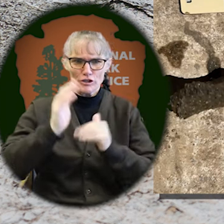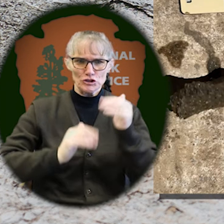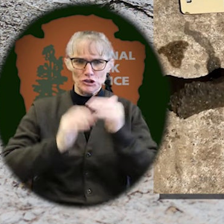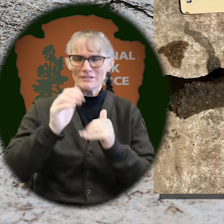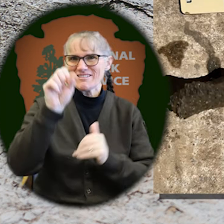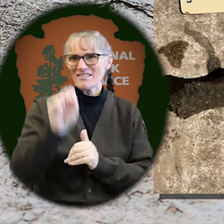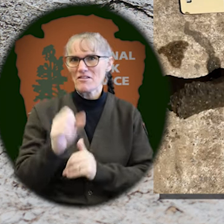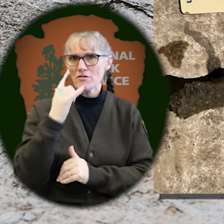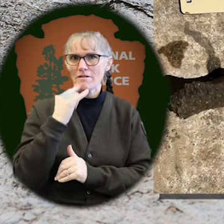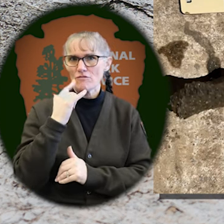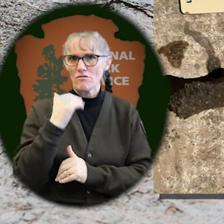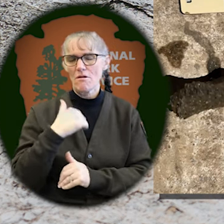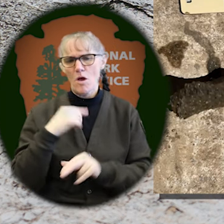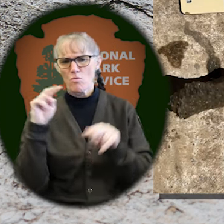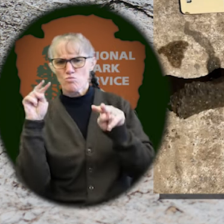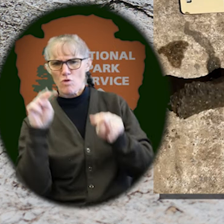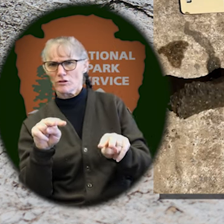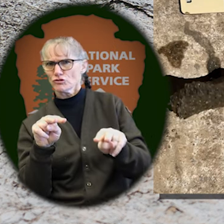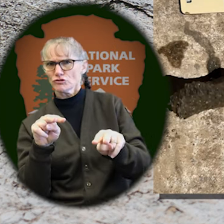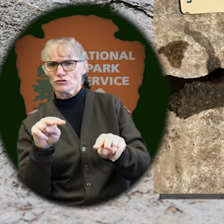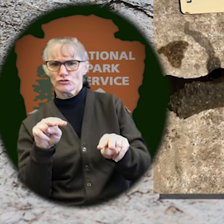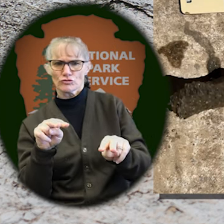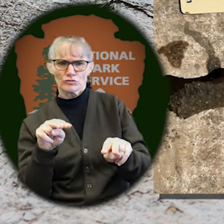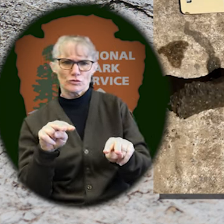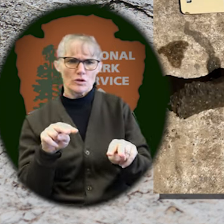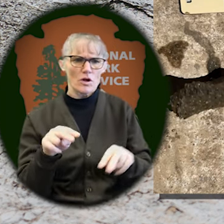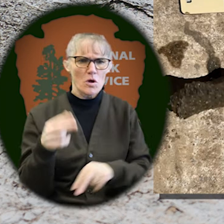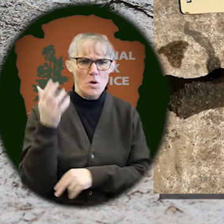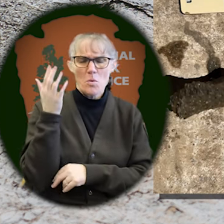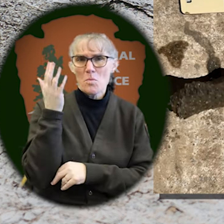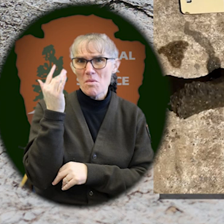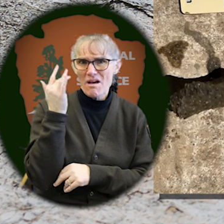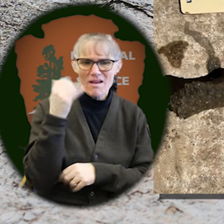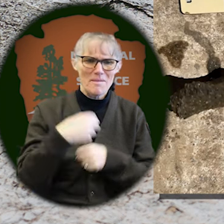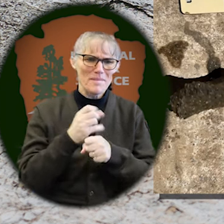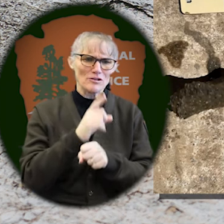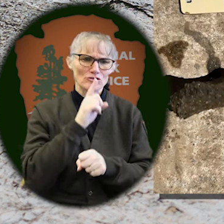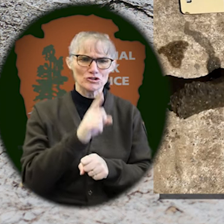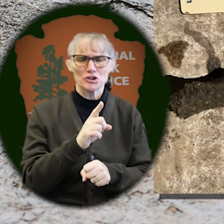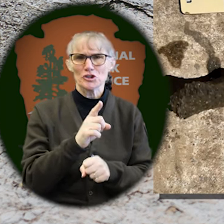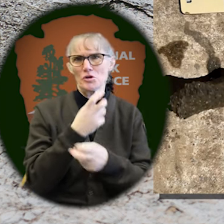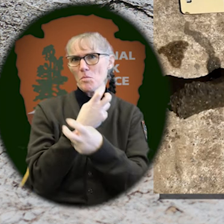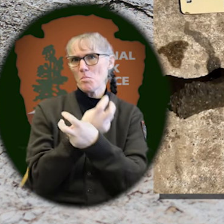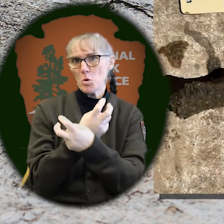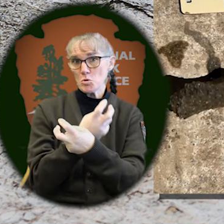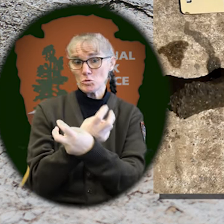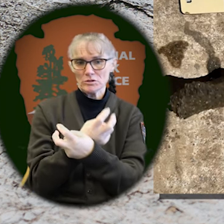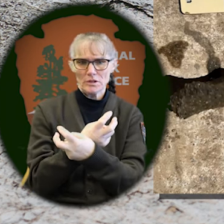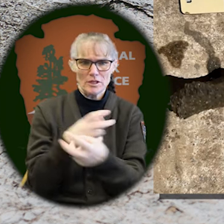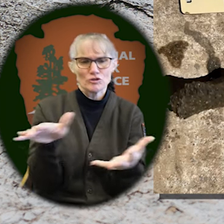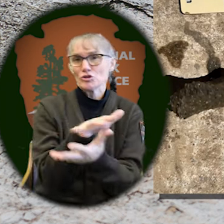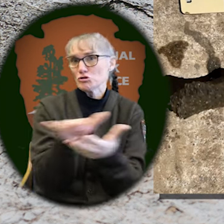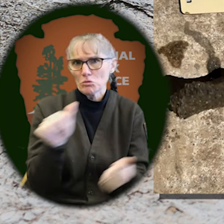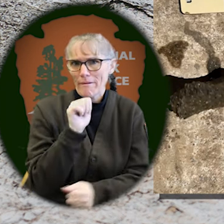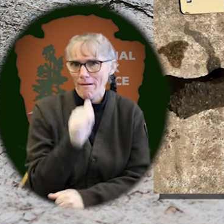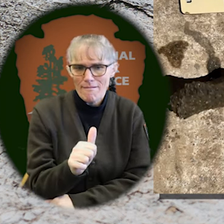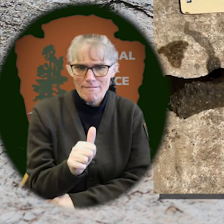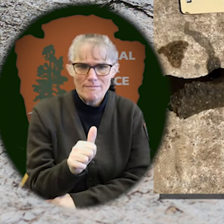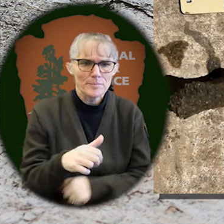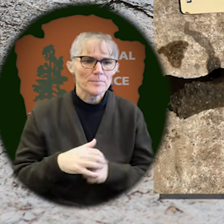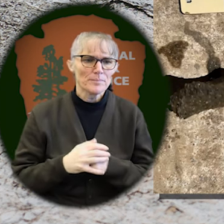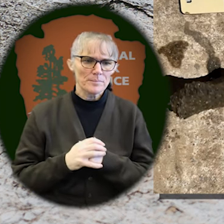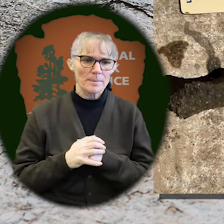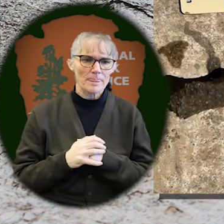any excavation or construction in Southern California to make sure we don't come across samples and destroy them.